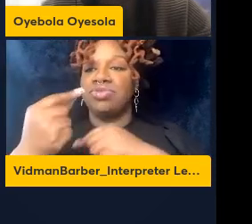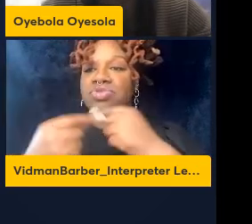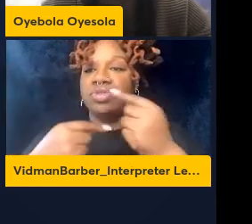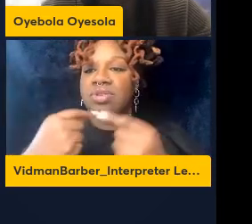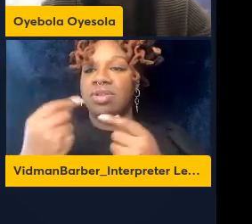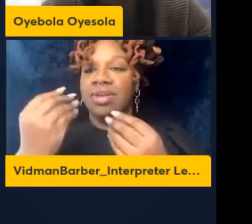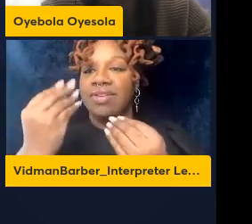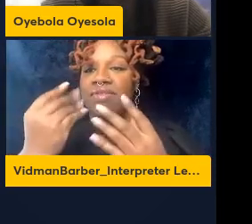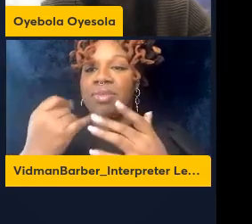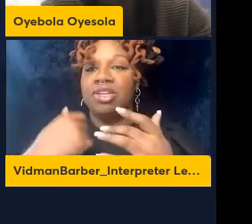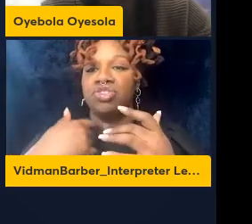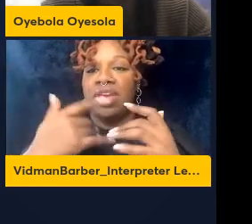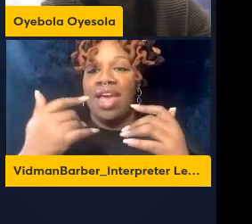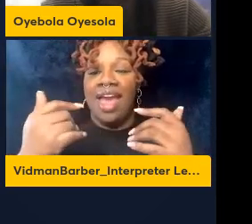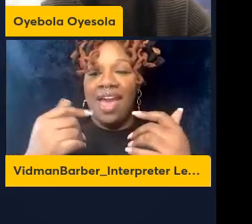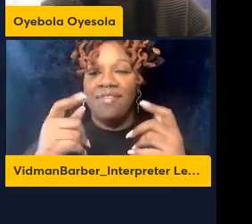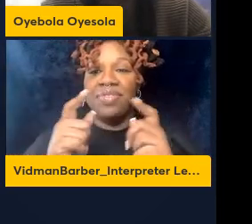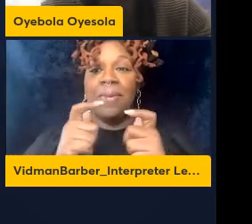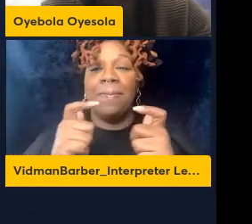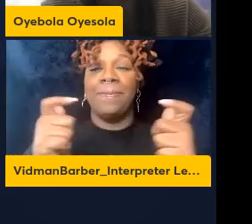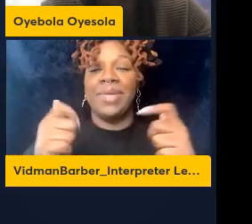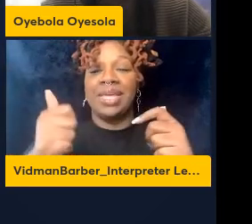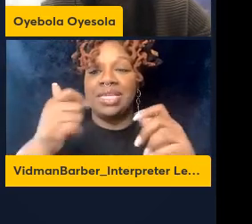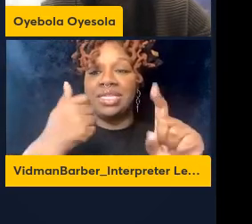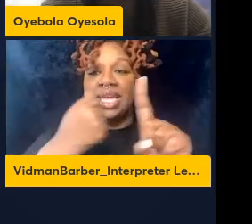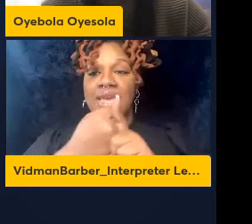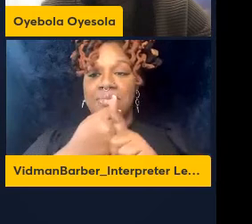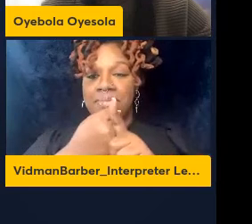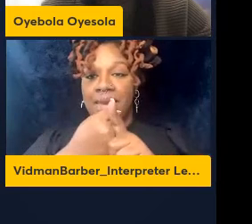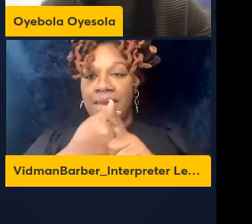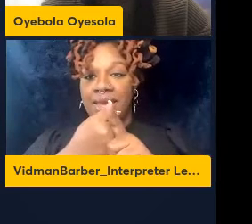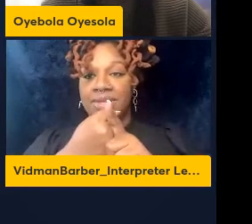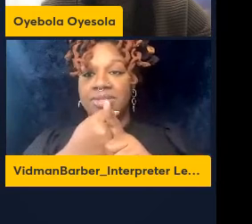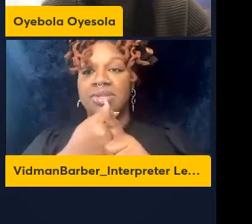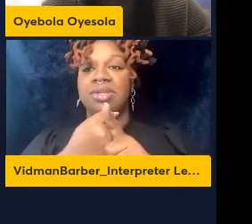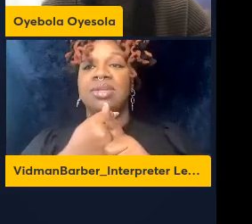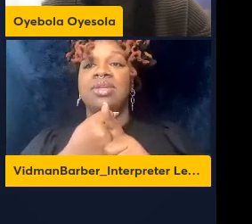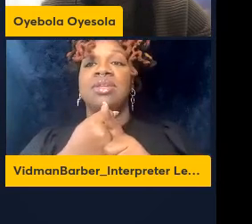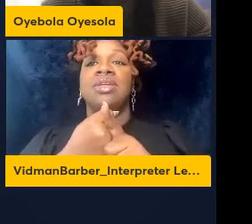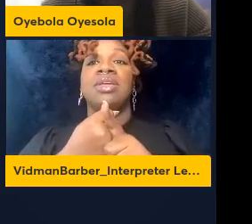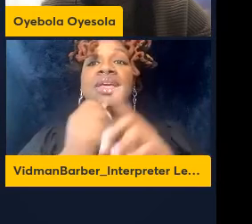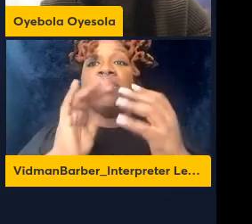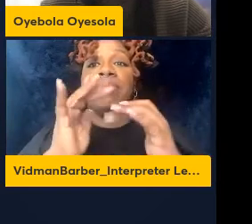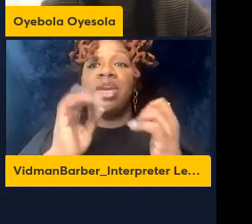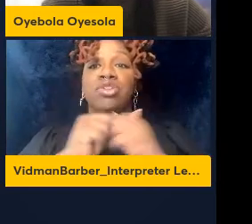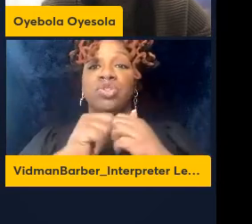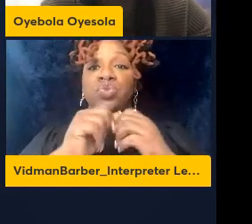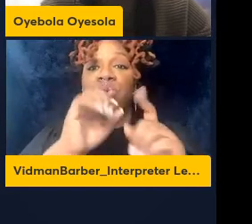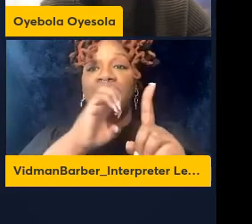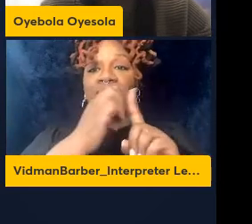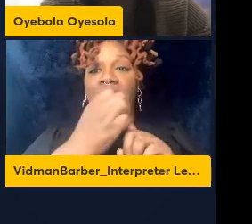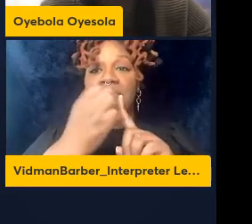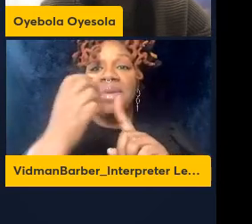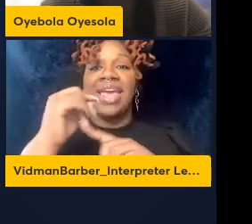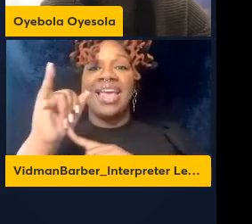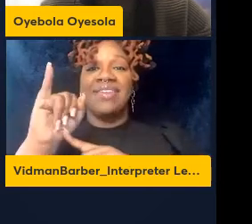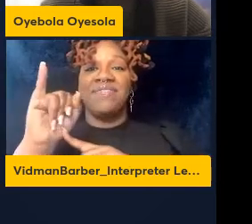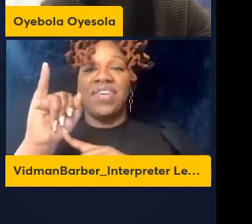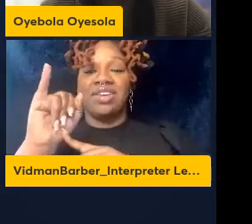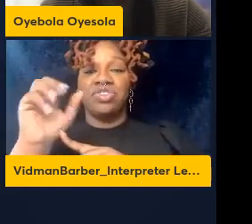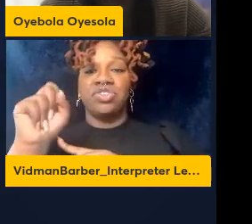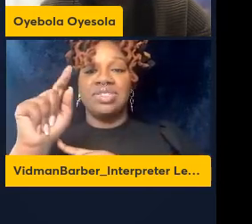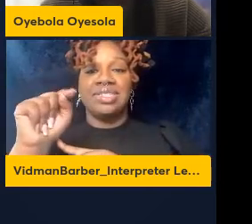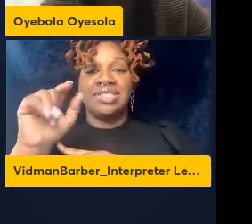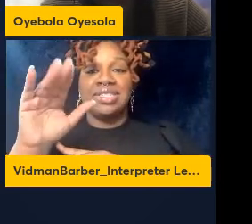effect in driving immune variation while environment infection status really doesn't influence